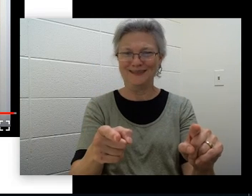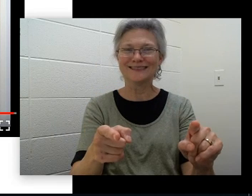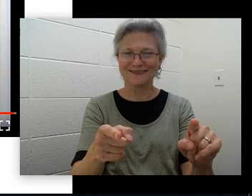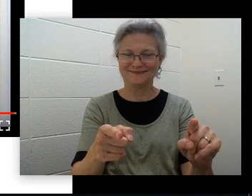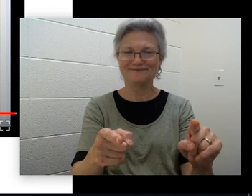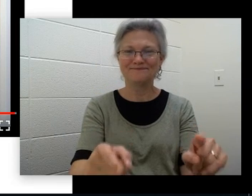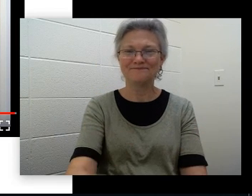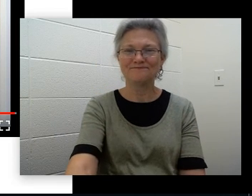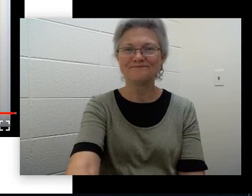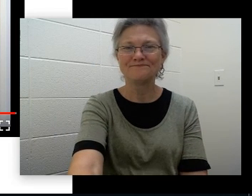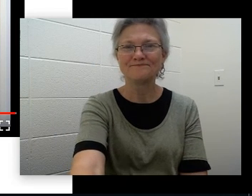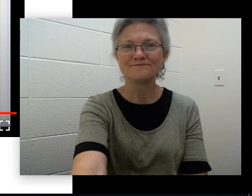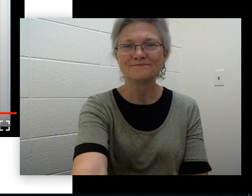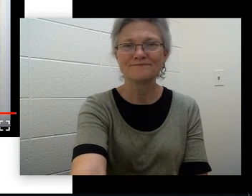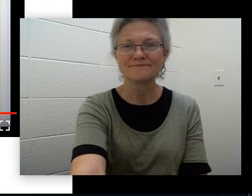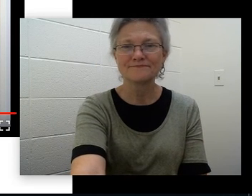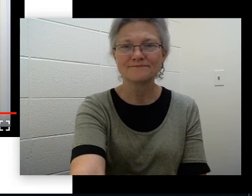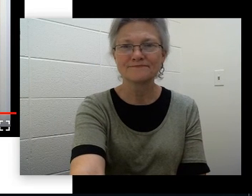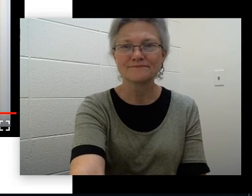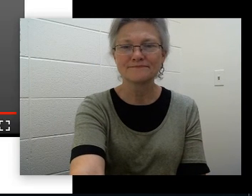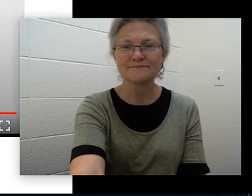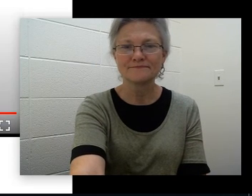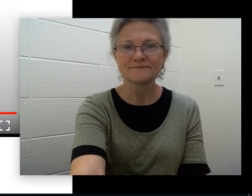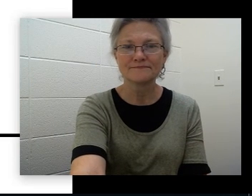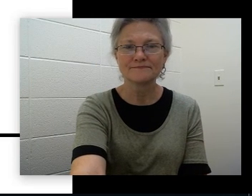case a tornado warning comes up.